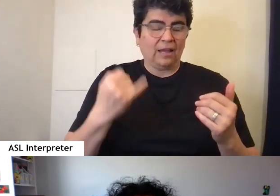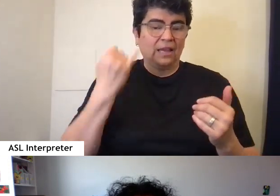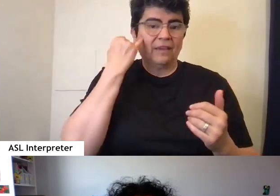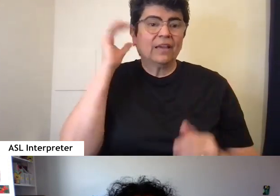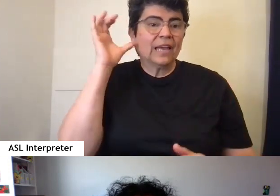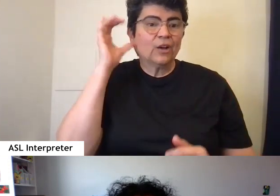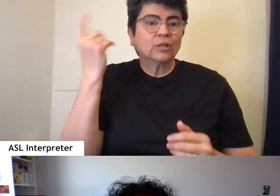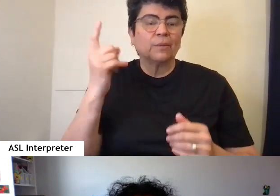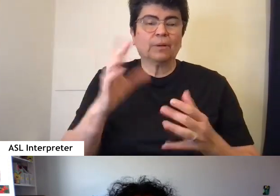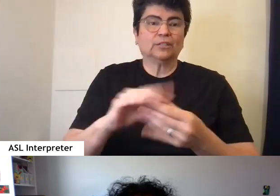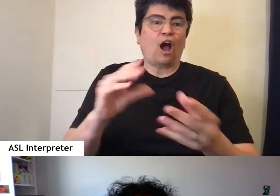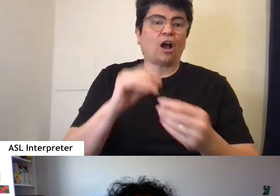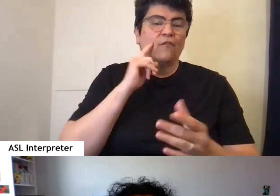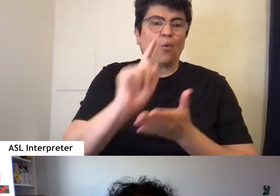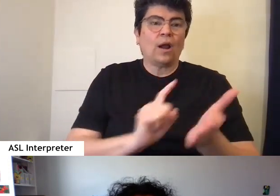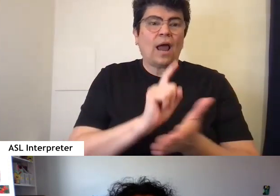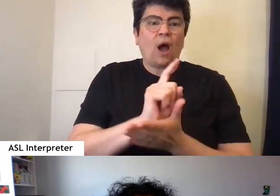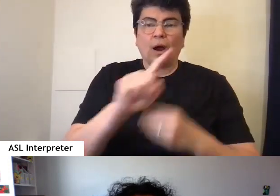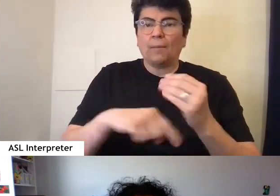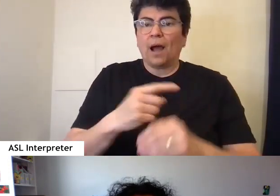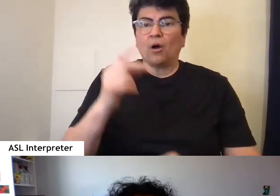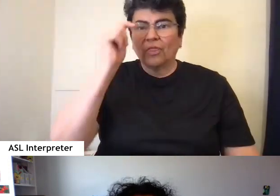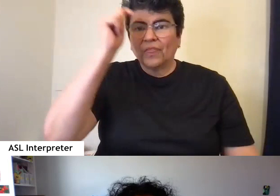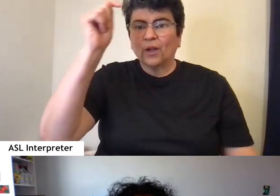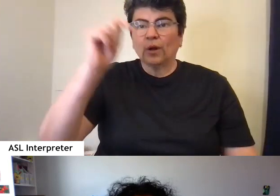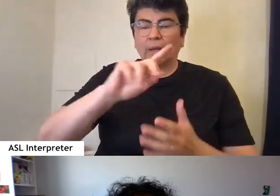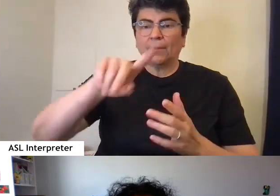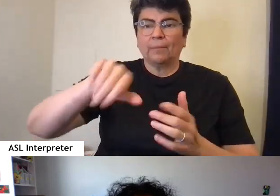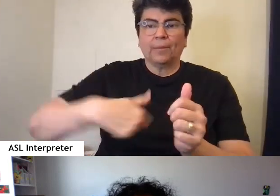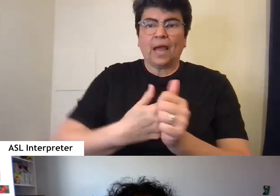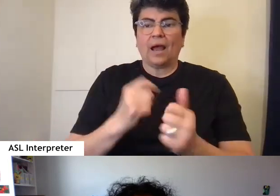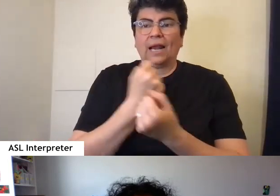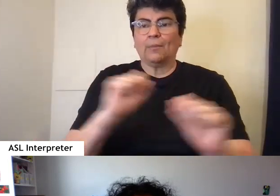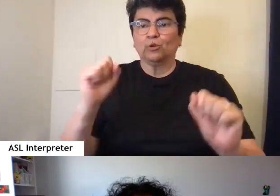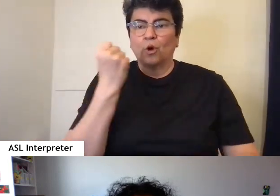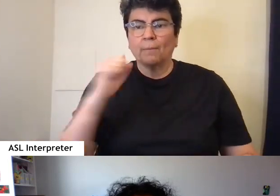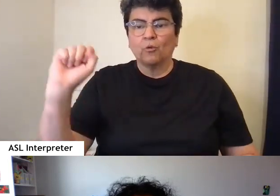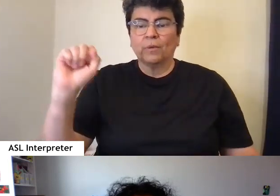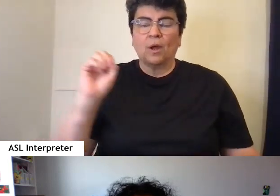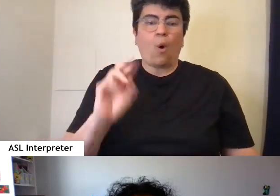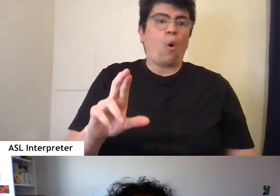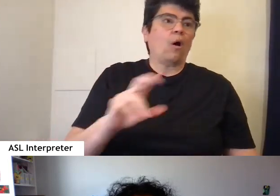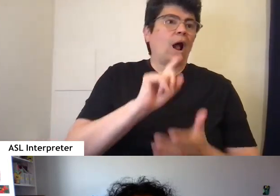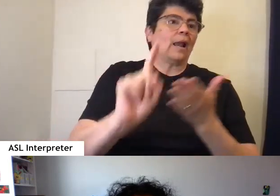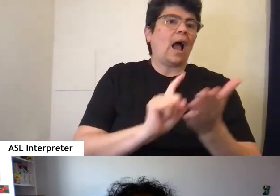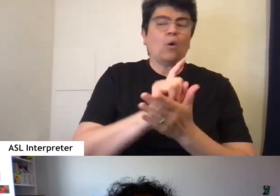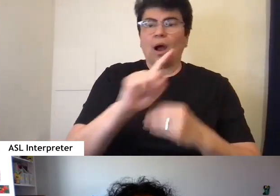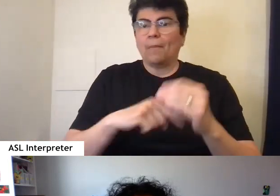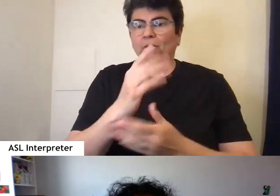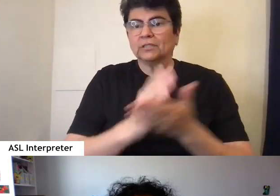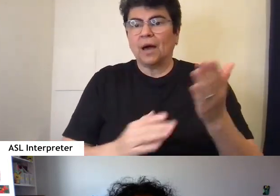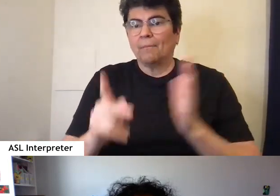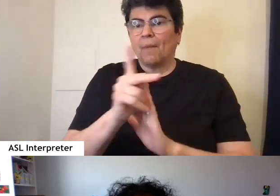someone talk for an hour about the theory behind liberatory movements or an hour about like some